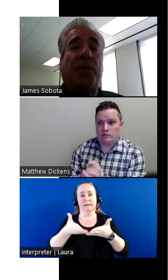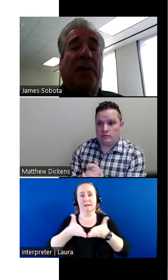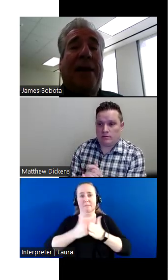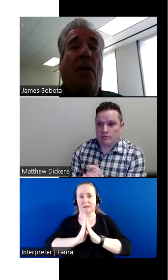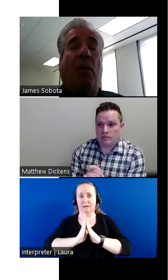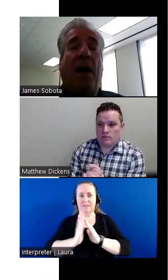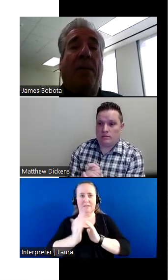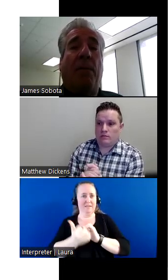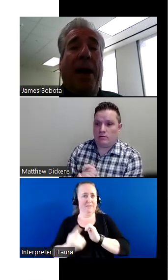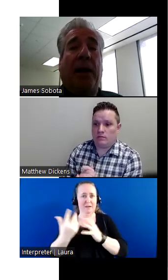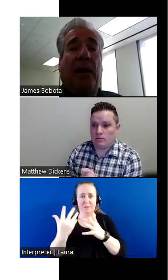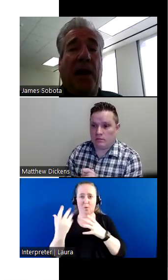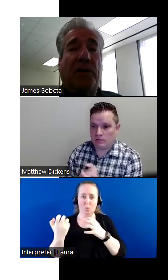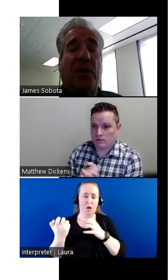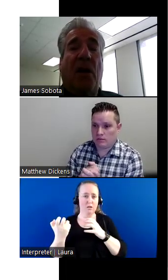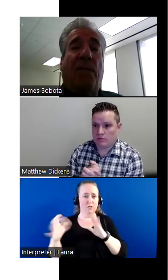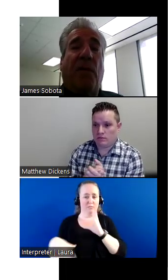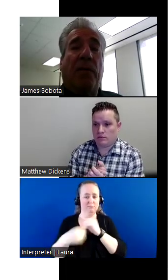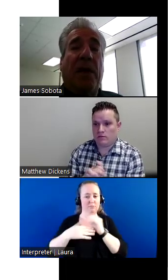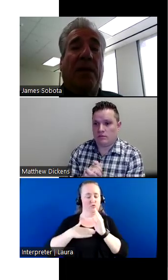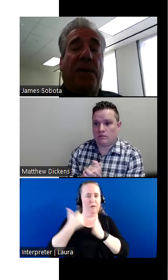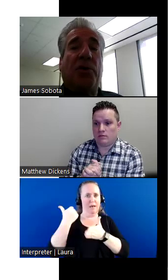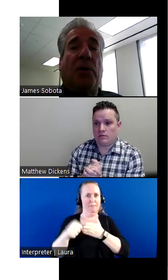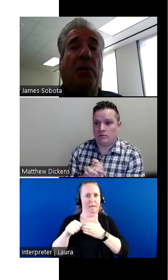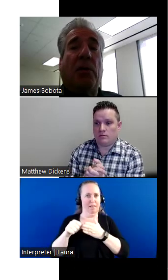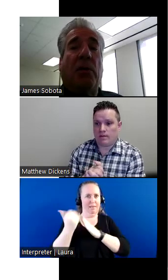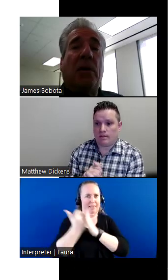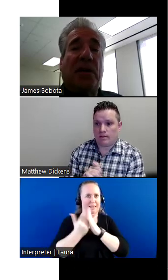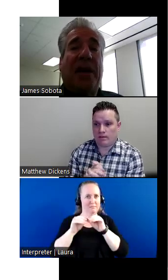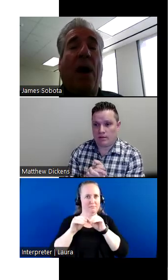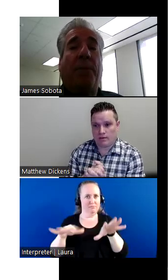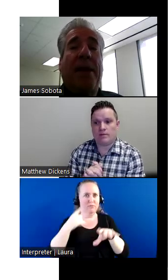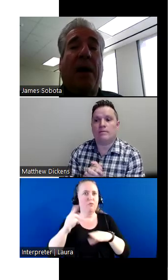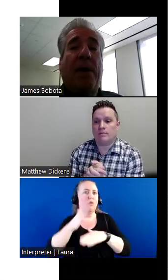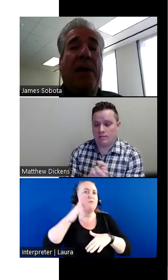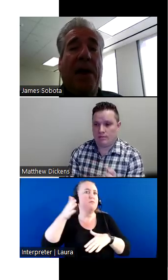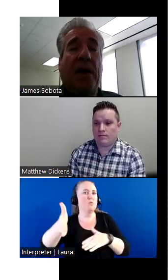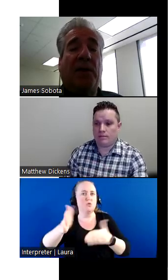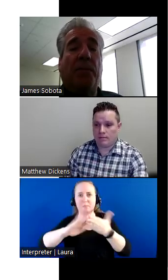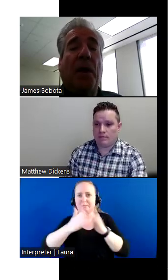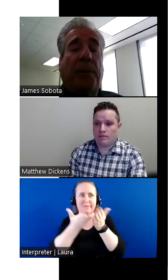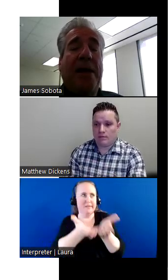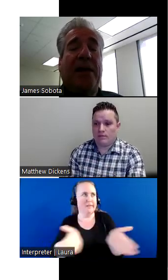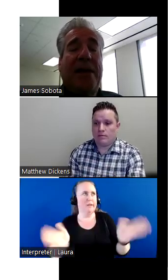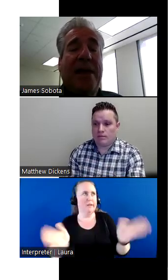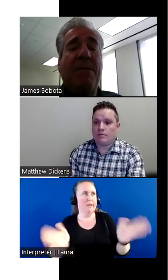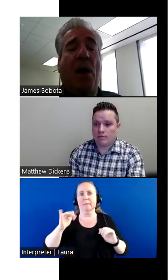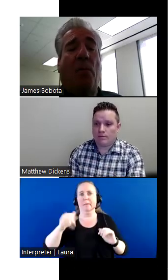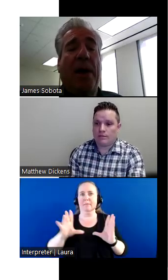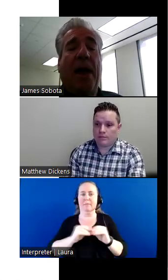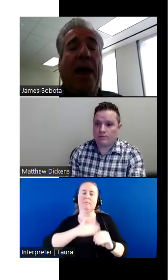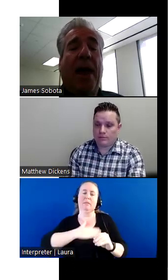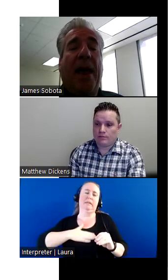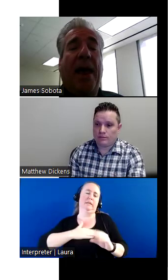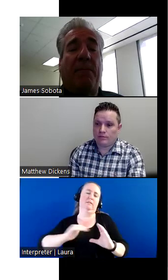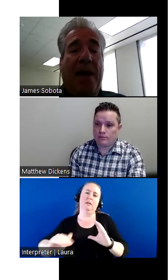wants to get on my mailing list for the future citywide PIP meetings, please email